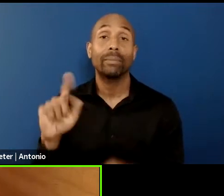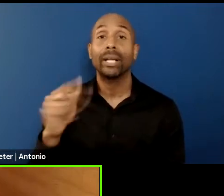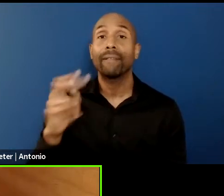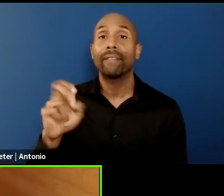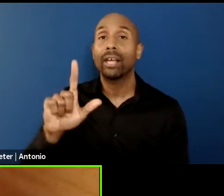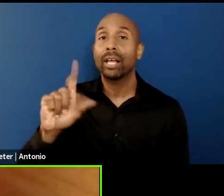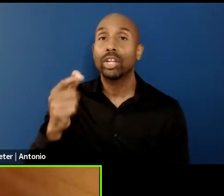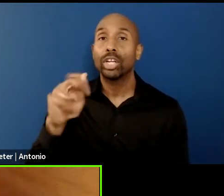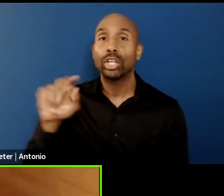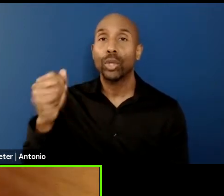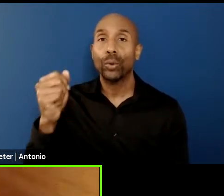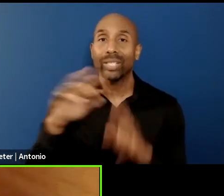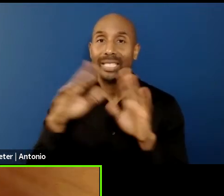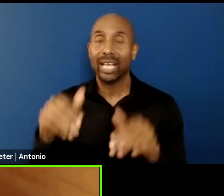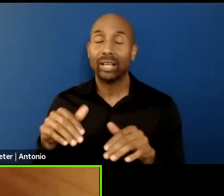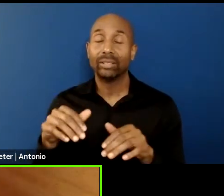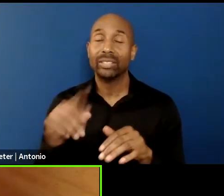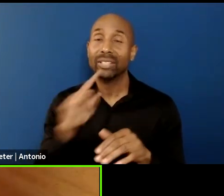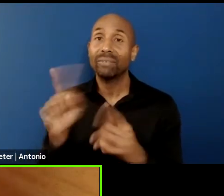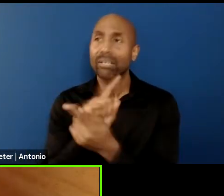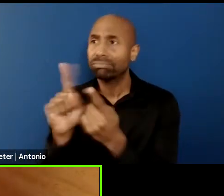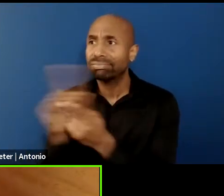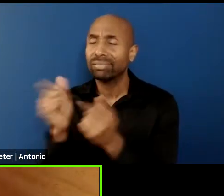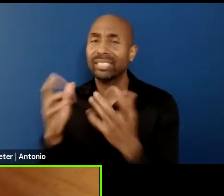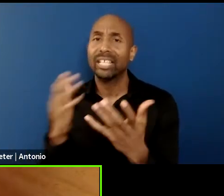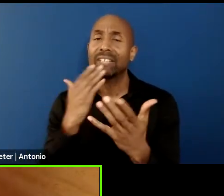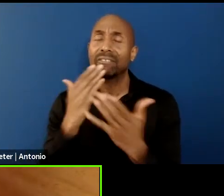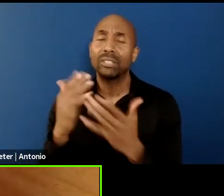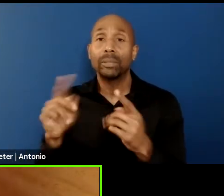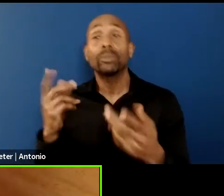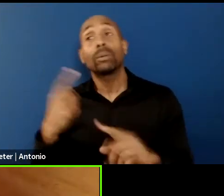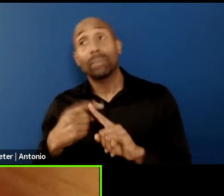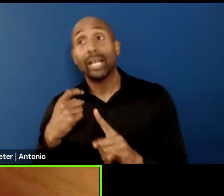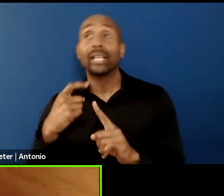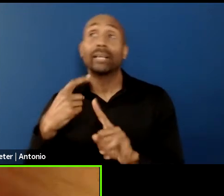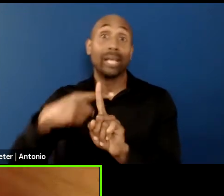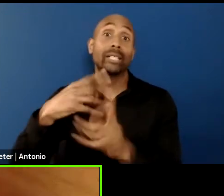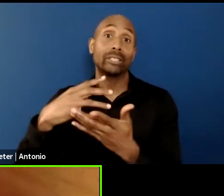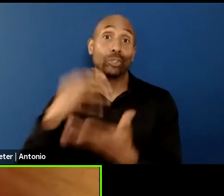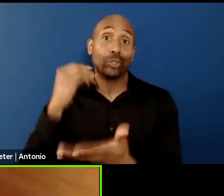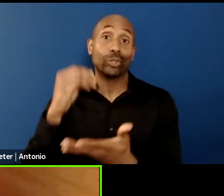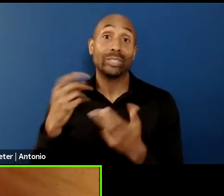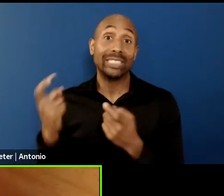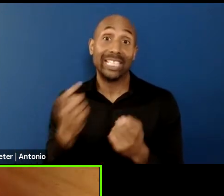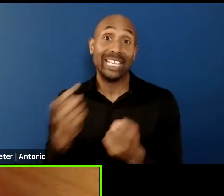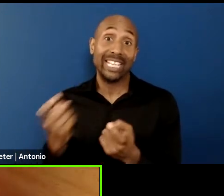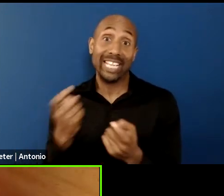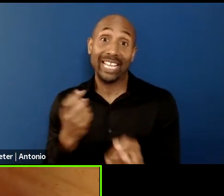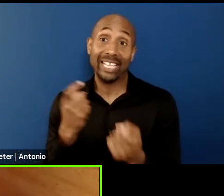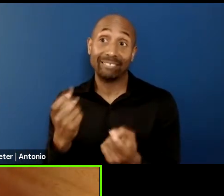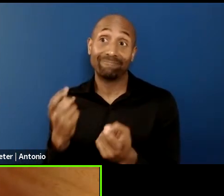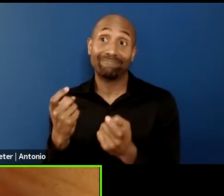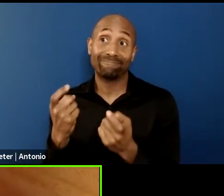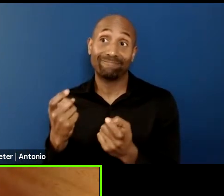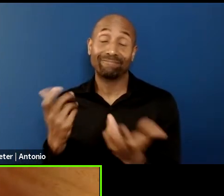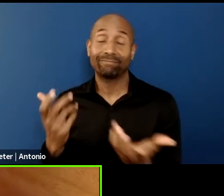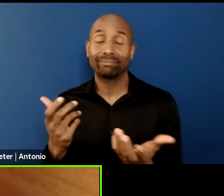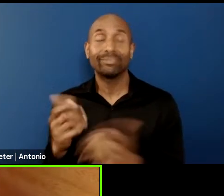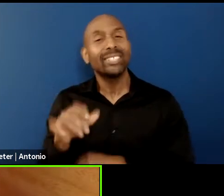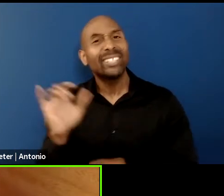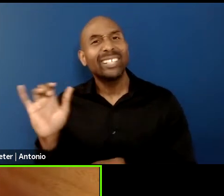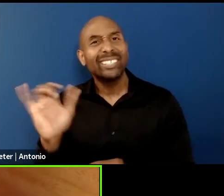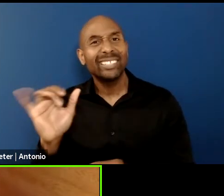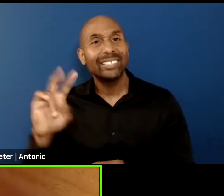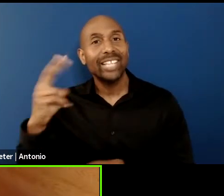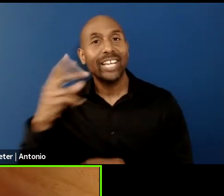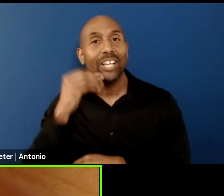people and I learned to ski. And it was a kind of second home, no, especially in a, in a period where I